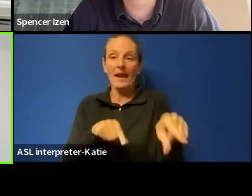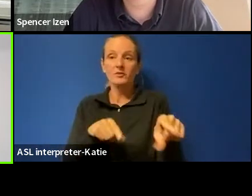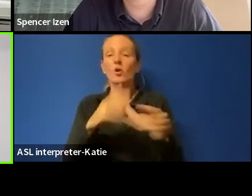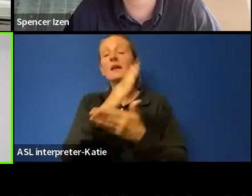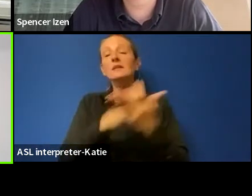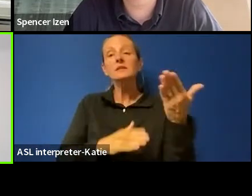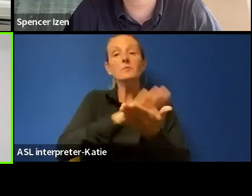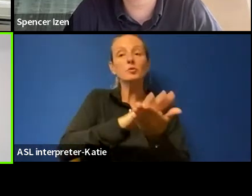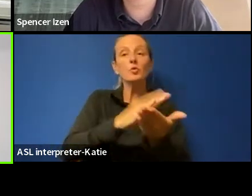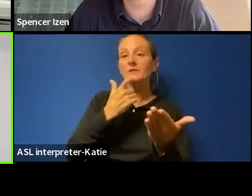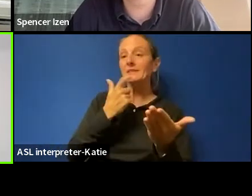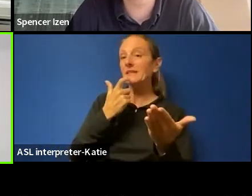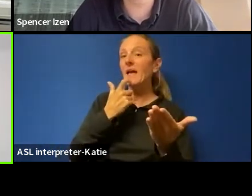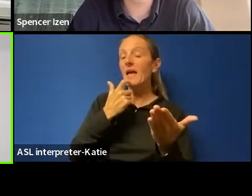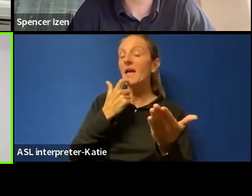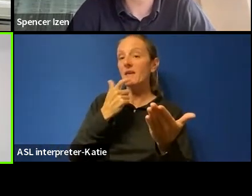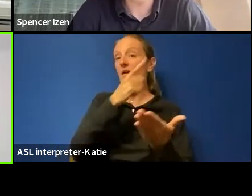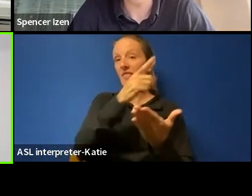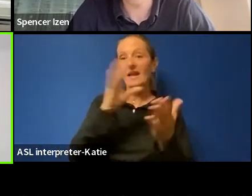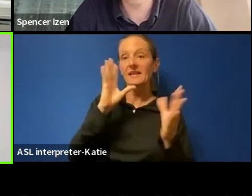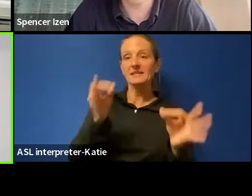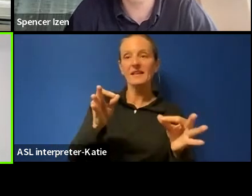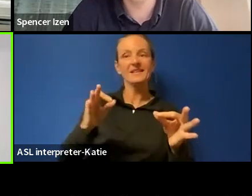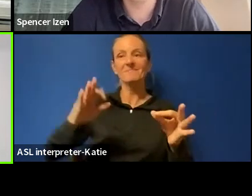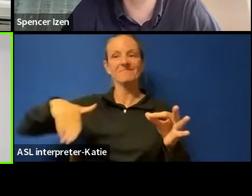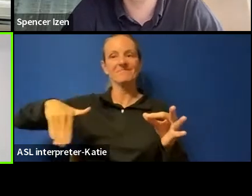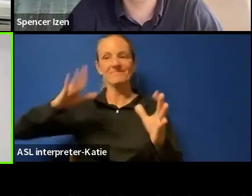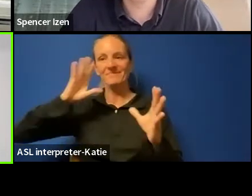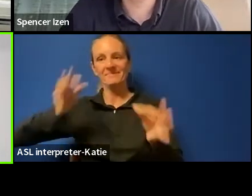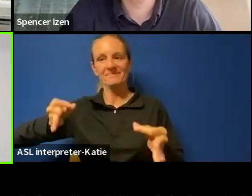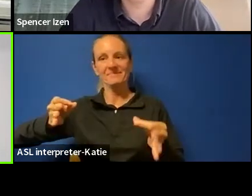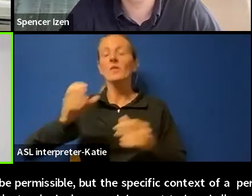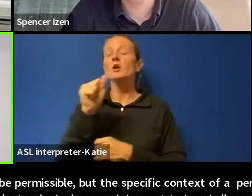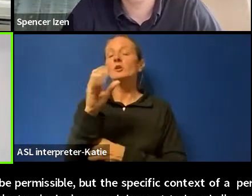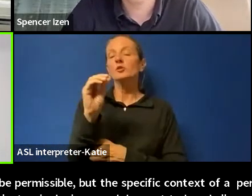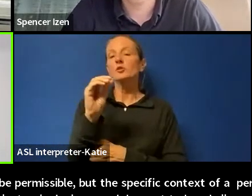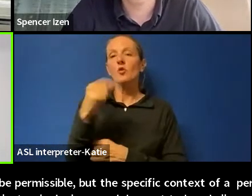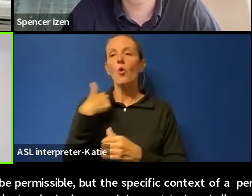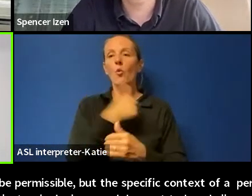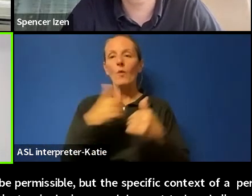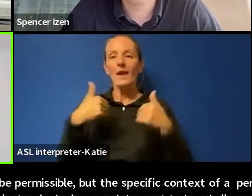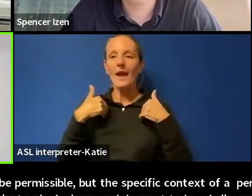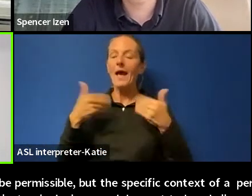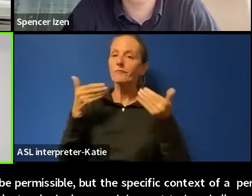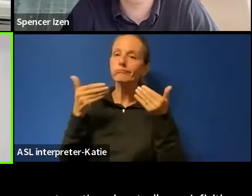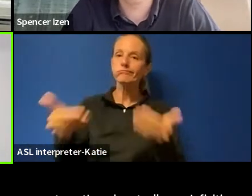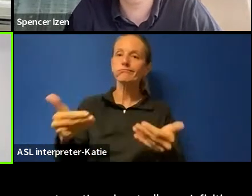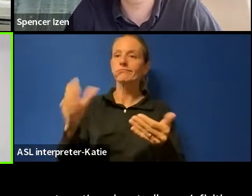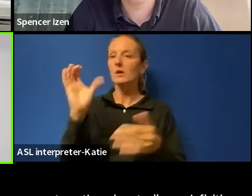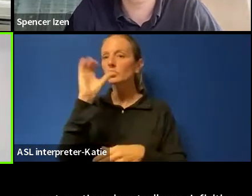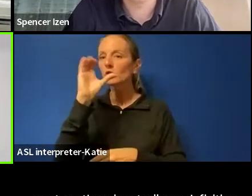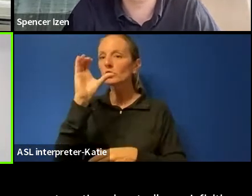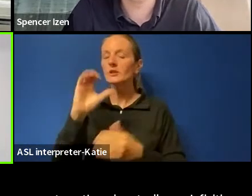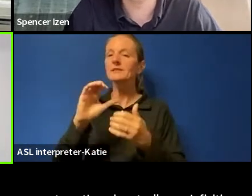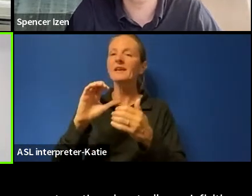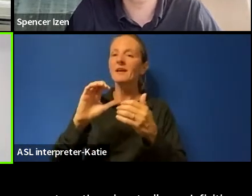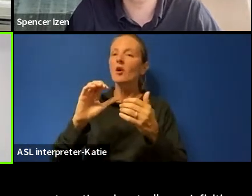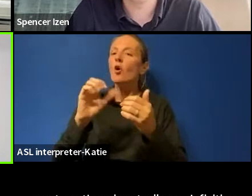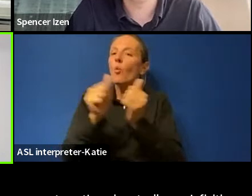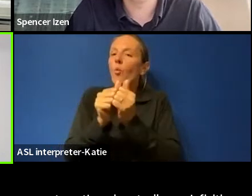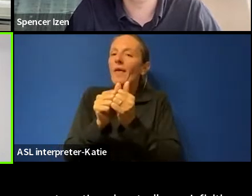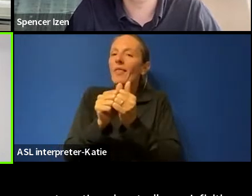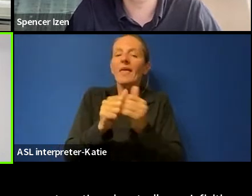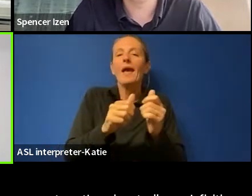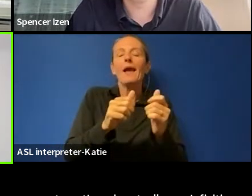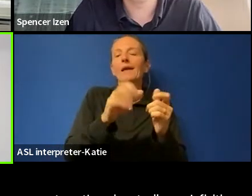districts have stated in their codes of conduct, schools are likely proceeding on these with these searches on a case by case basis. And